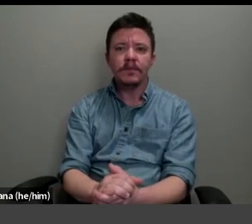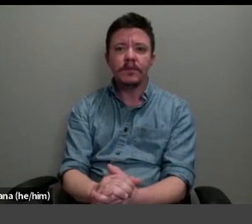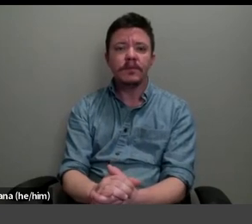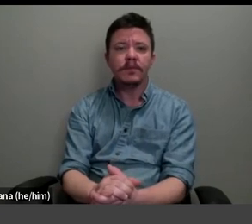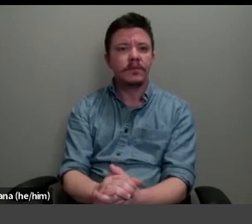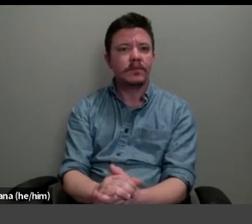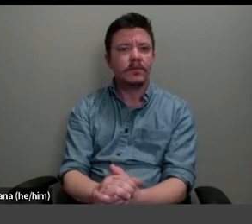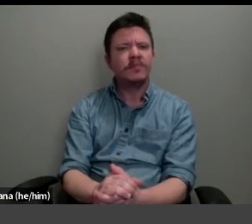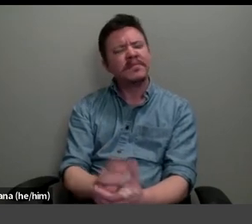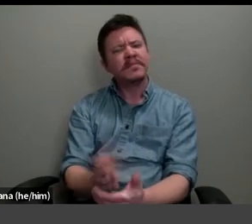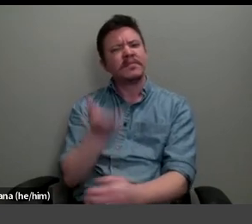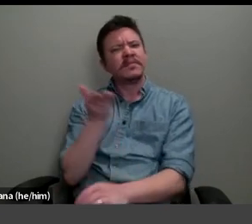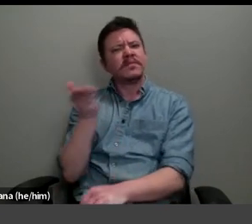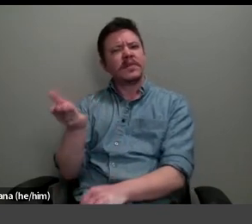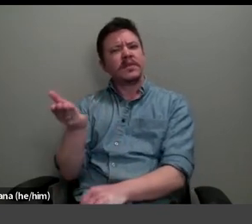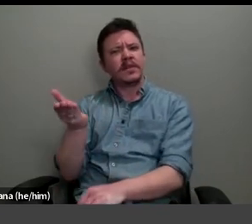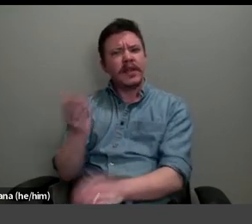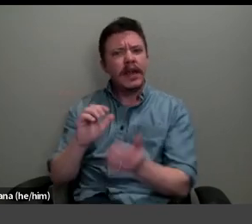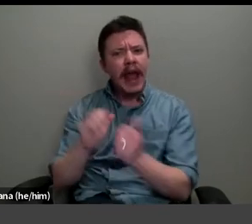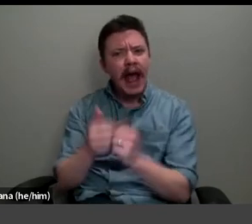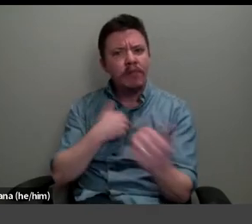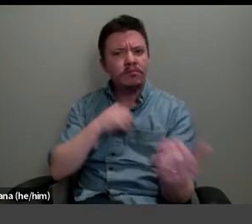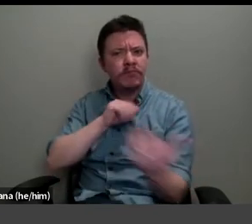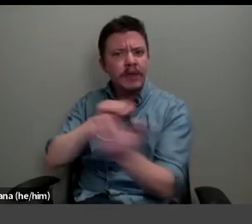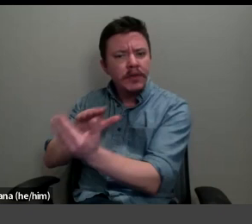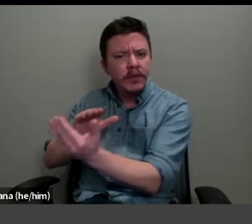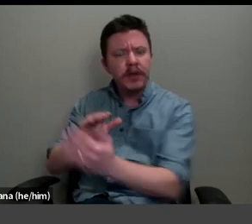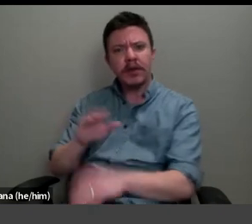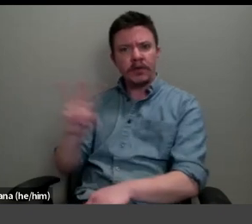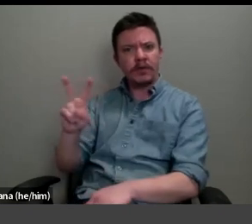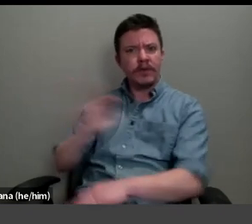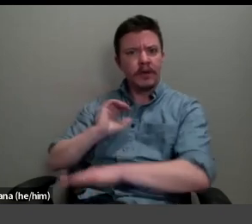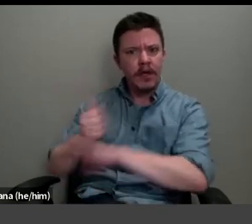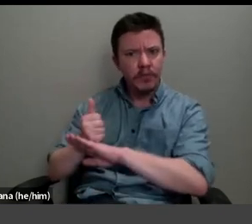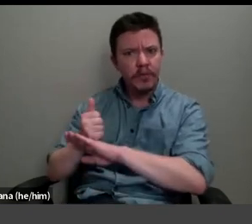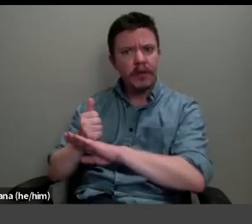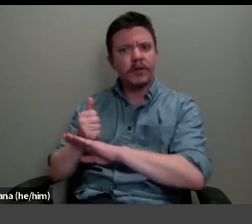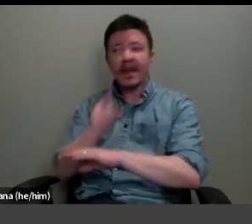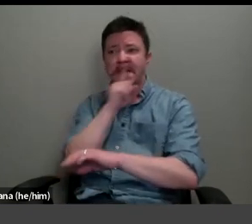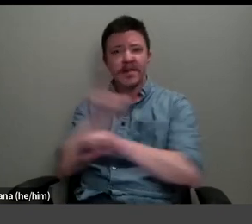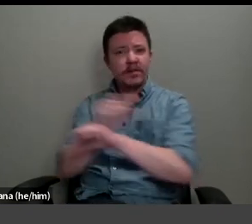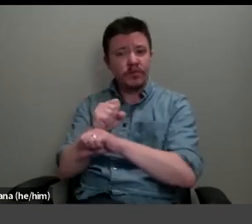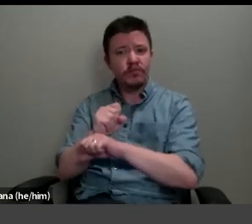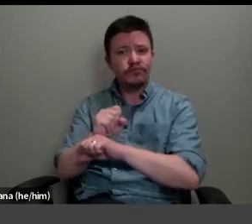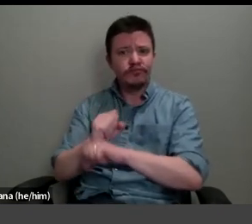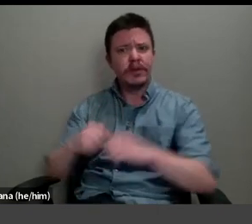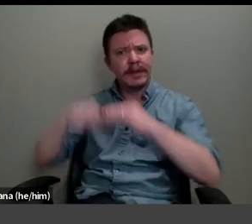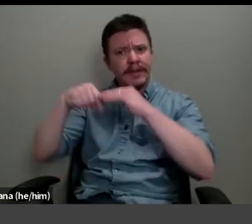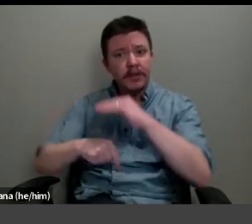Indeed, it is via these techniques that we are implemented and essentialised, as opposed to